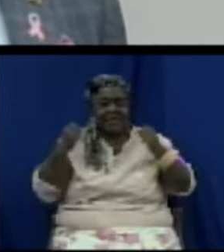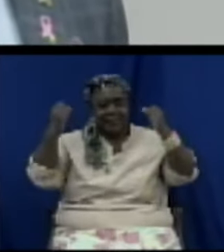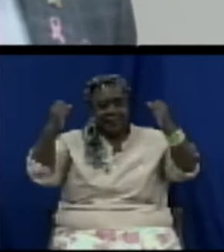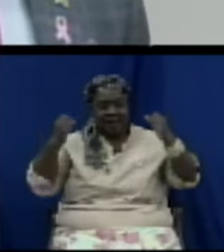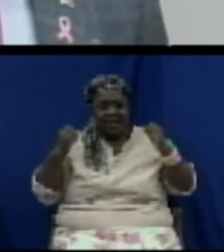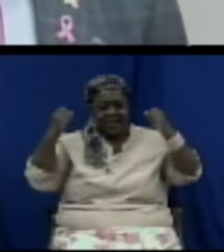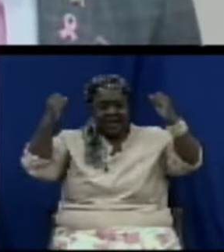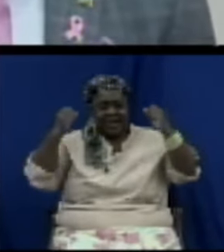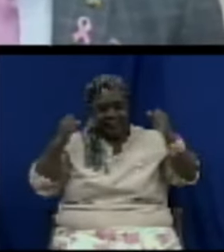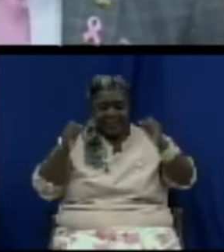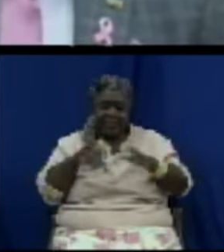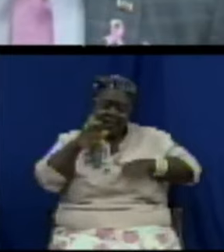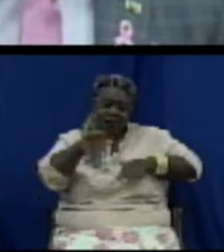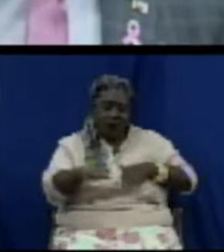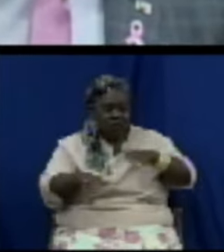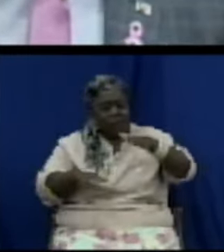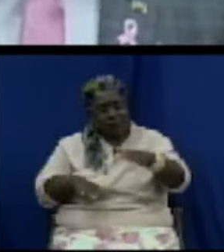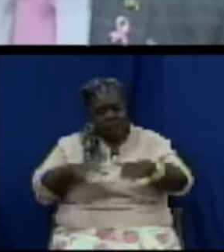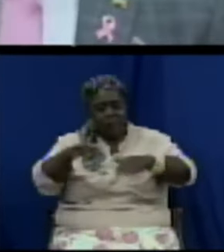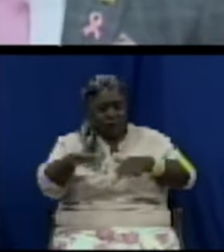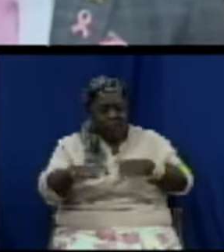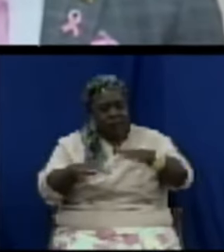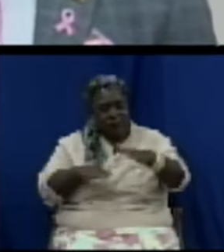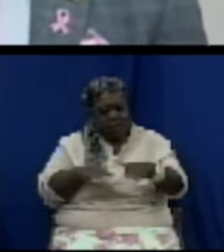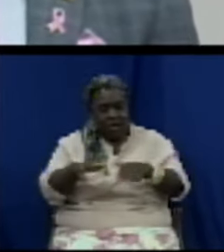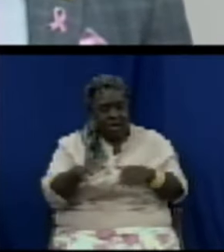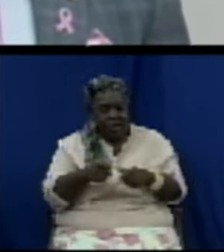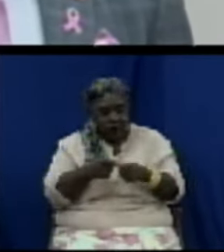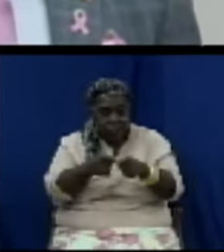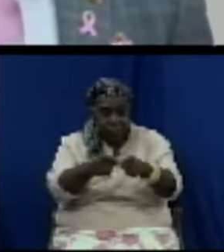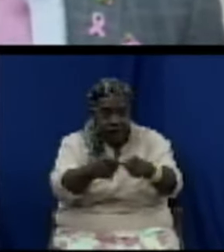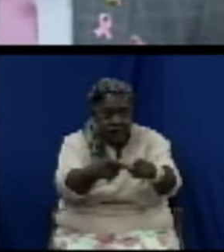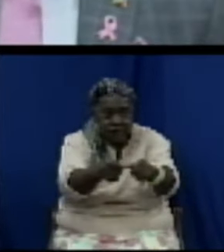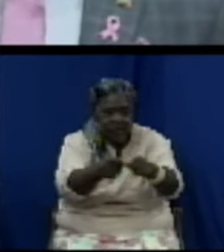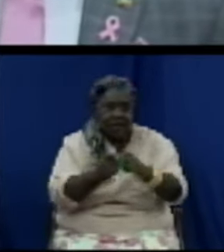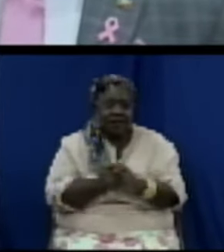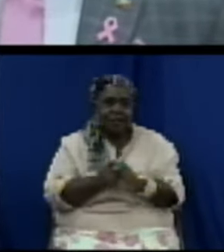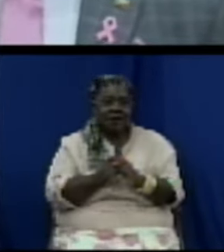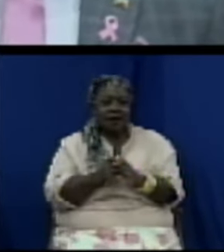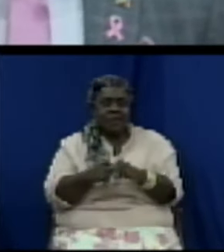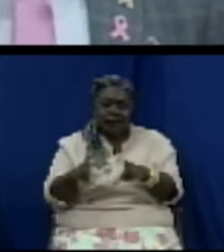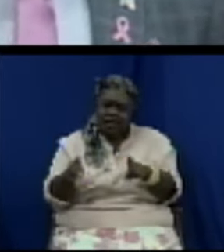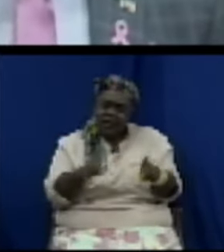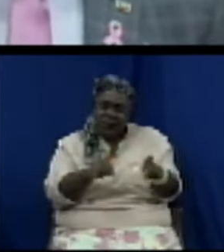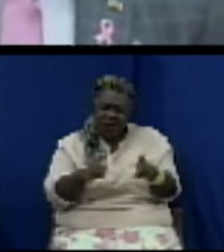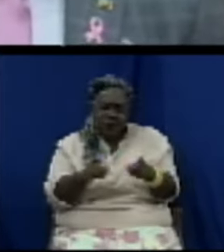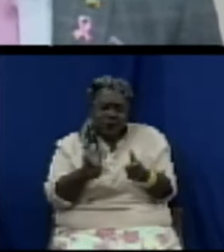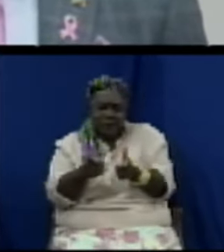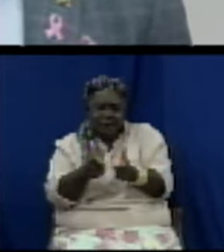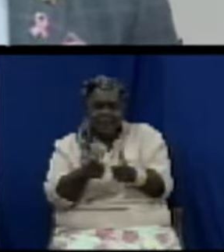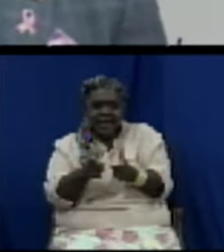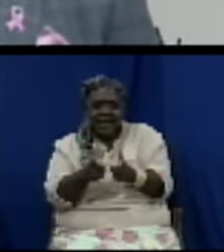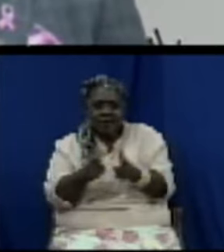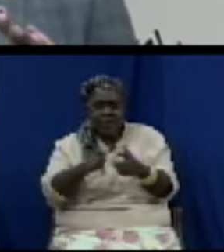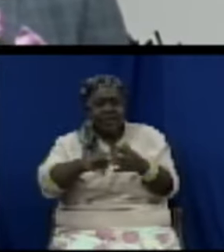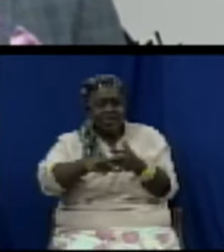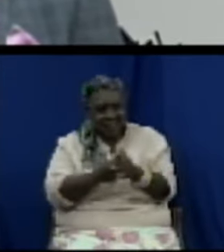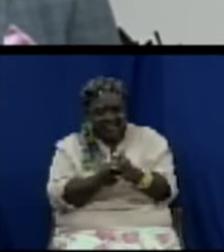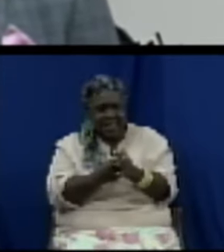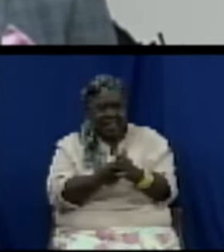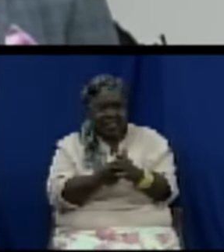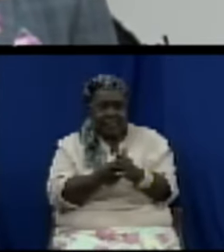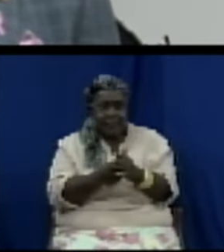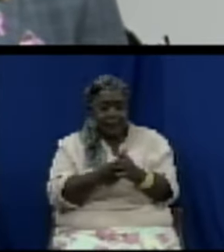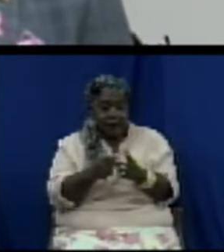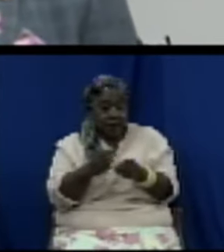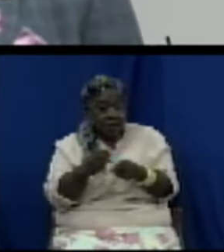you live, you walk home from work a few days per week. But I'm coming with a revolutionary plan that I'm going to first implement at the government headquarters to see